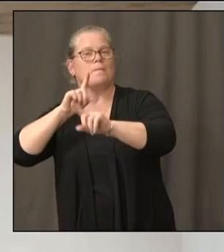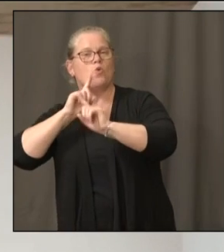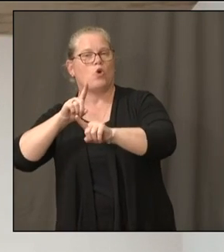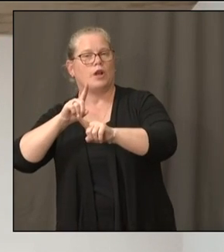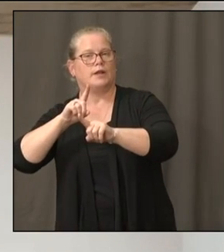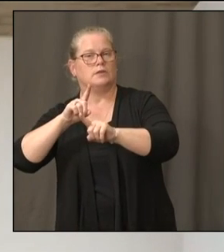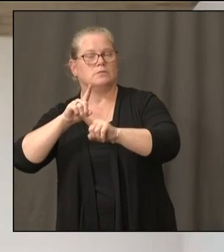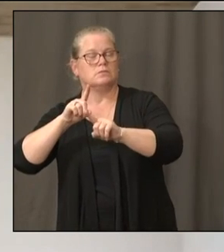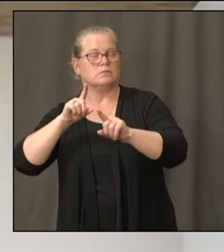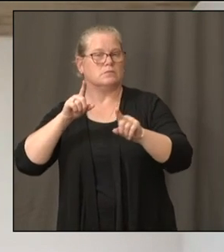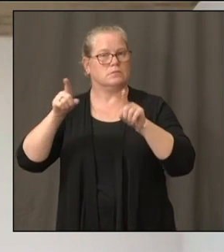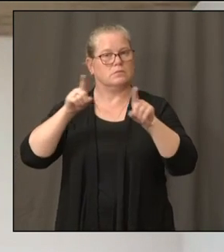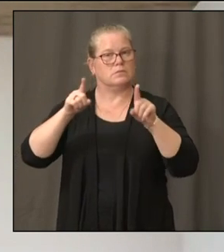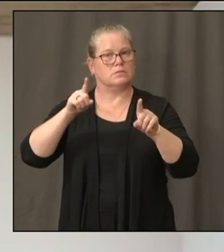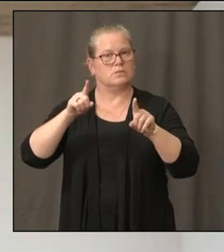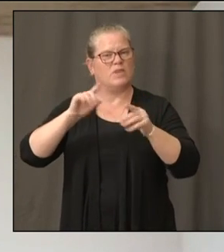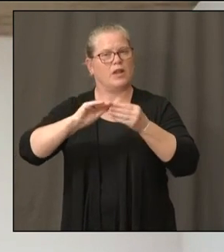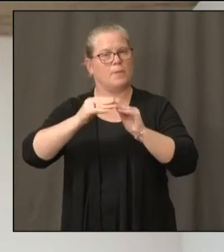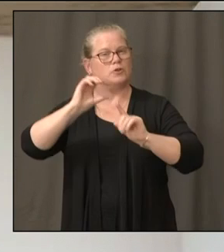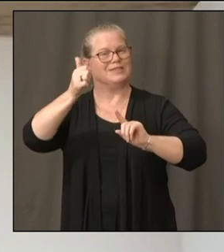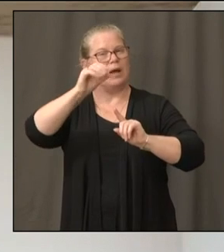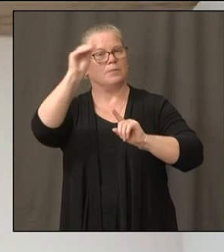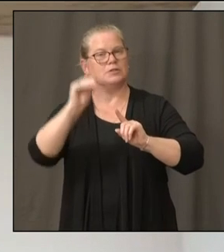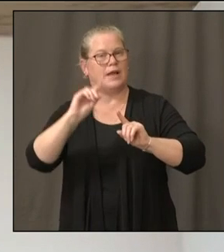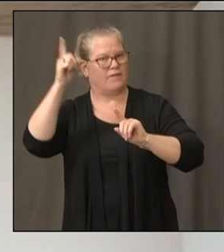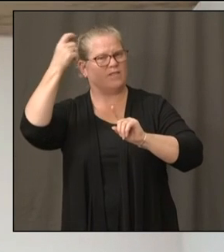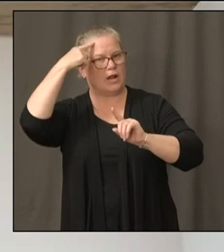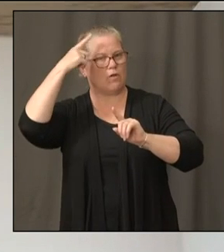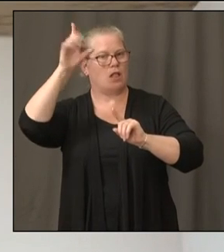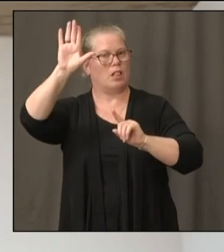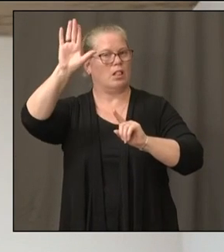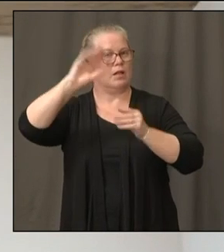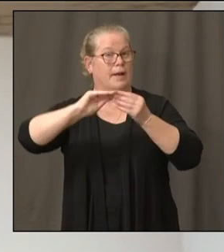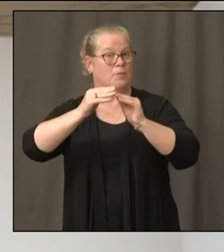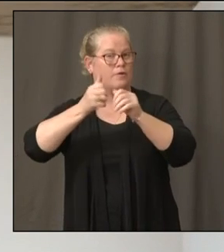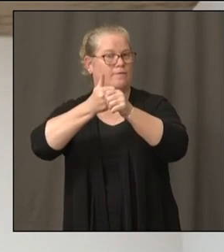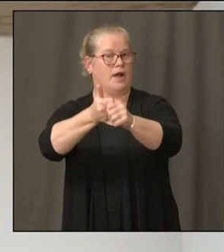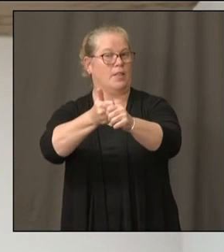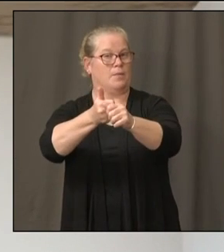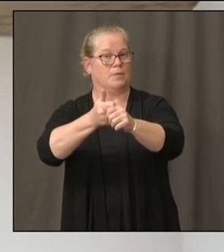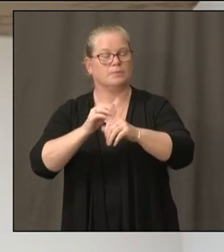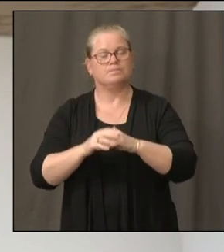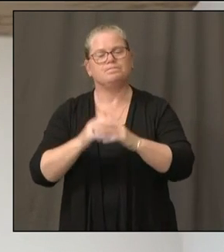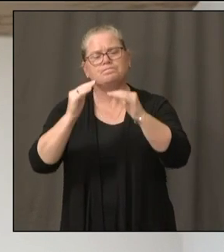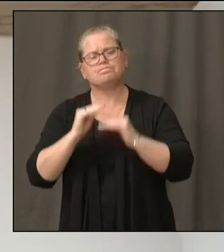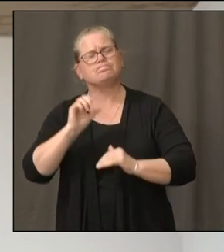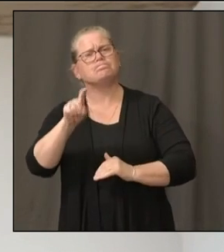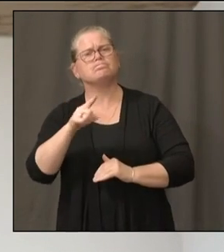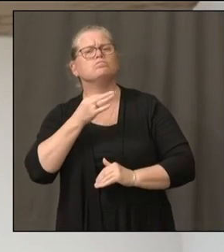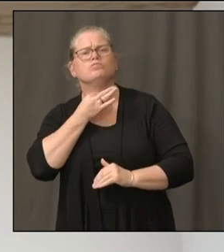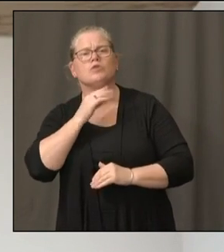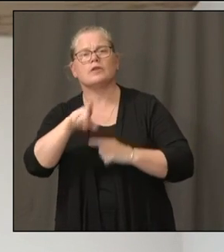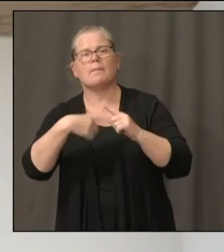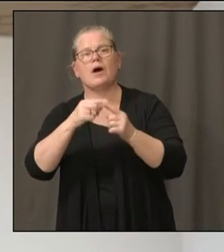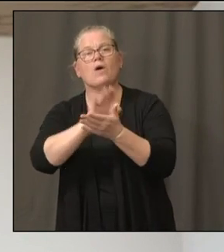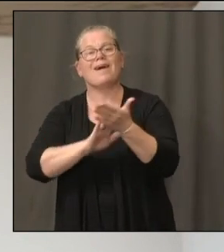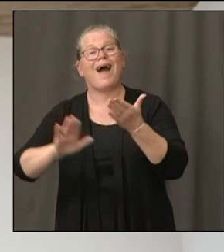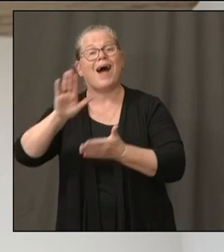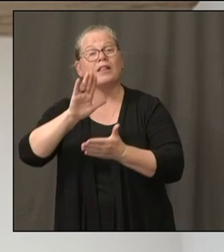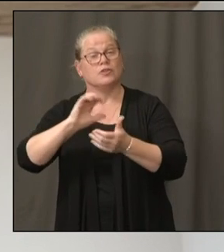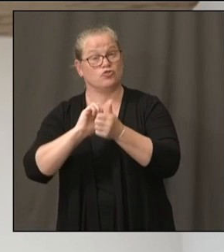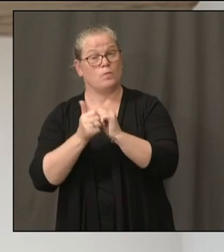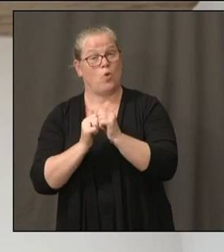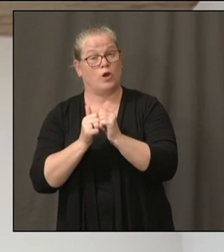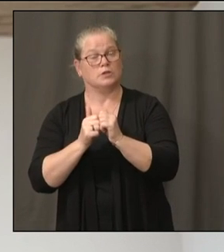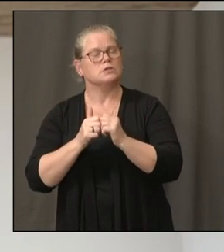you. There's a lot of talk about whether college sports should go on this fall. And I'm wondering if you have any thoughts about the risks of bringing